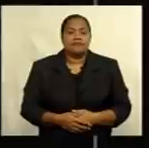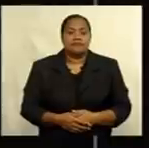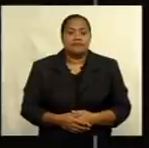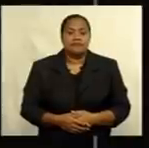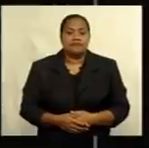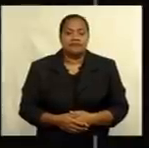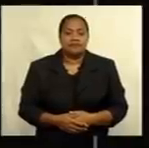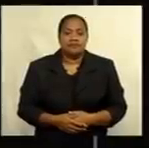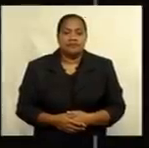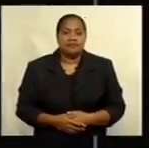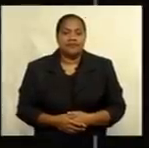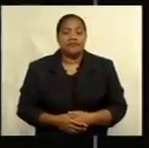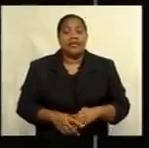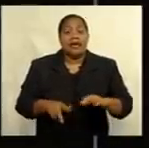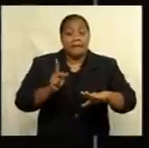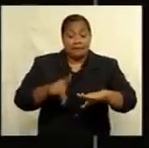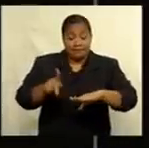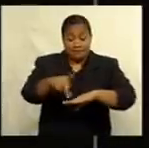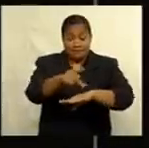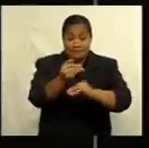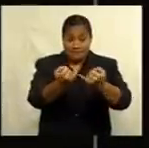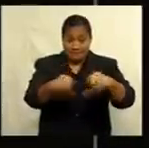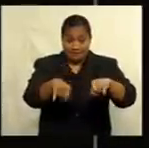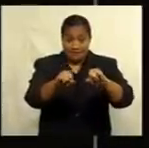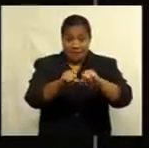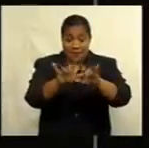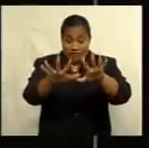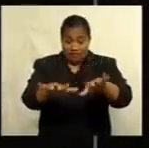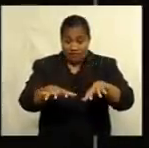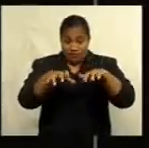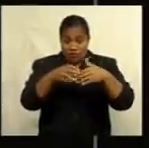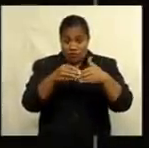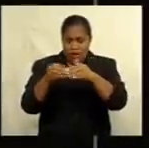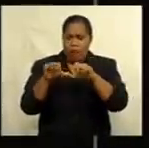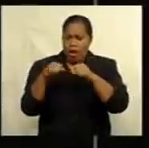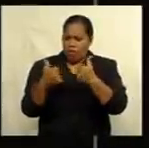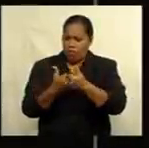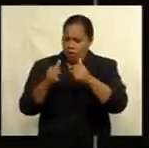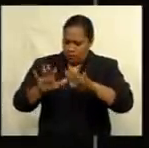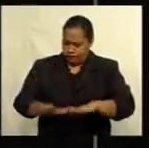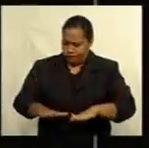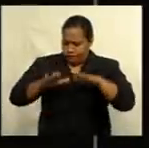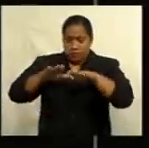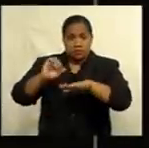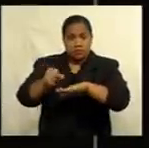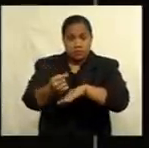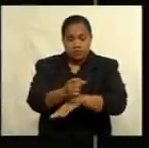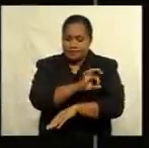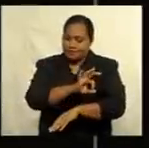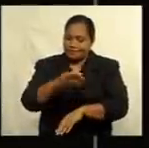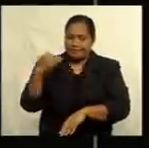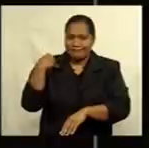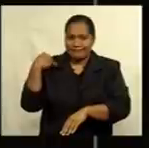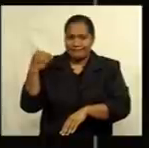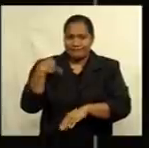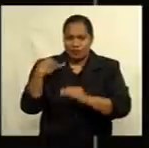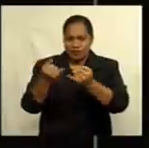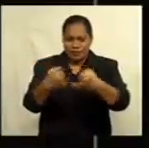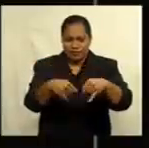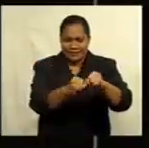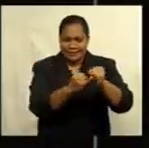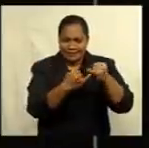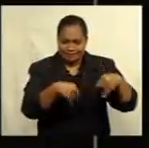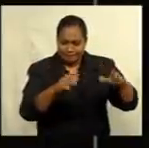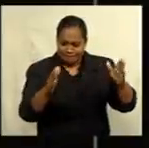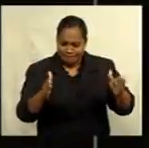News. Pacific Island Forum leaders have agreed that rising sea levels will not affect maritime boundaries of any member country.